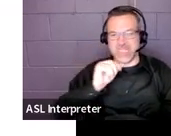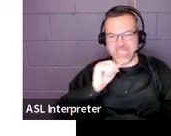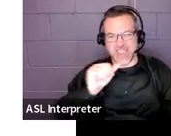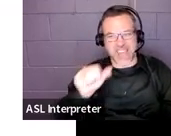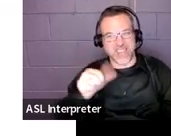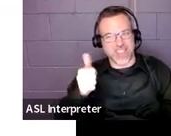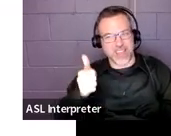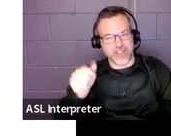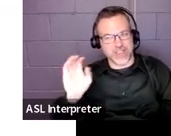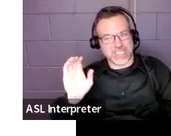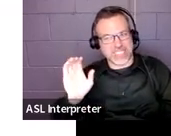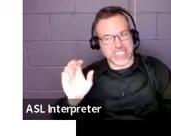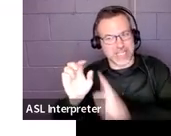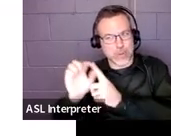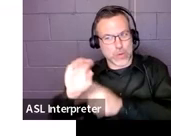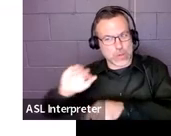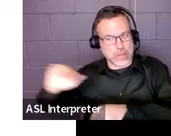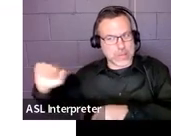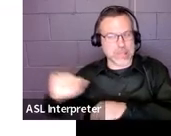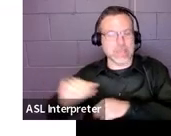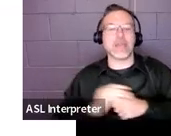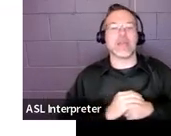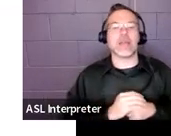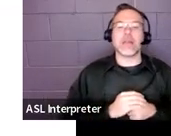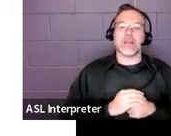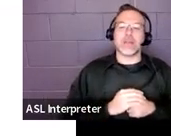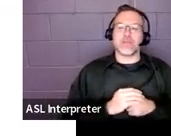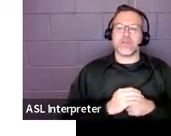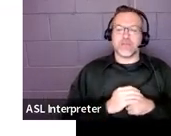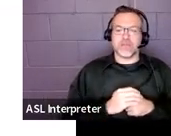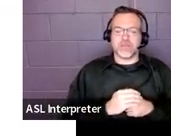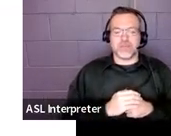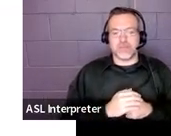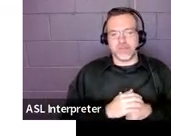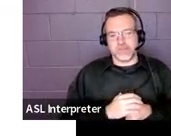adult interacting with the adult on behalf of the child.